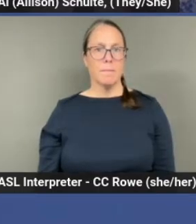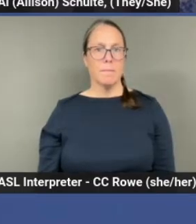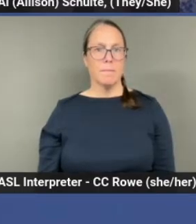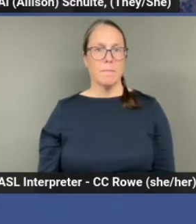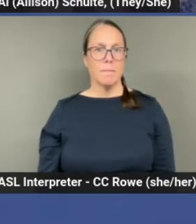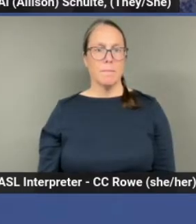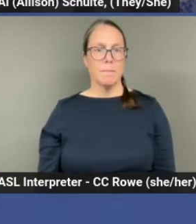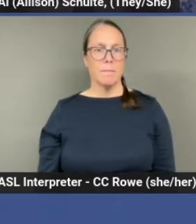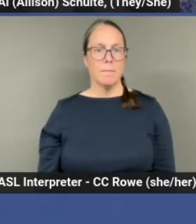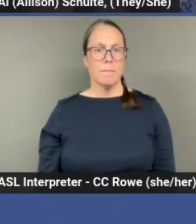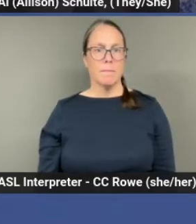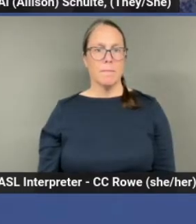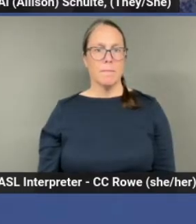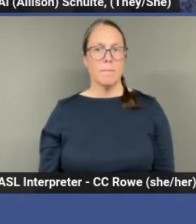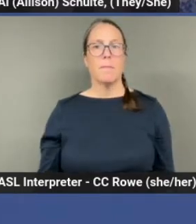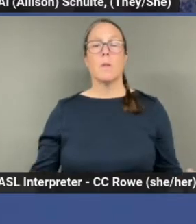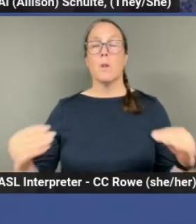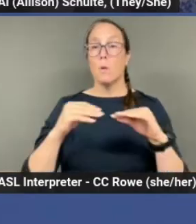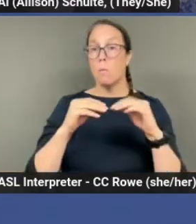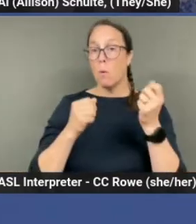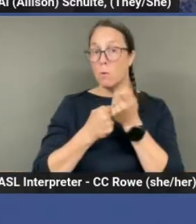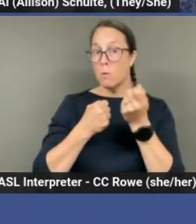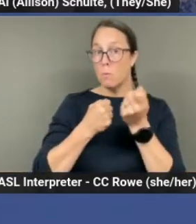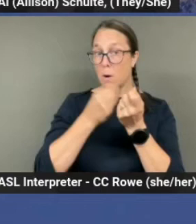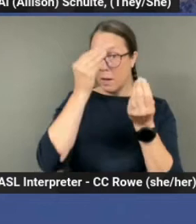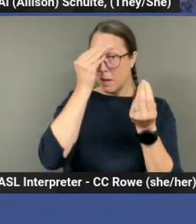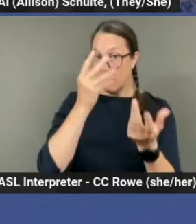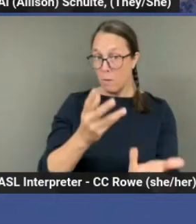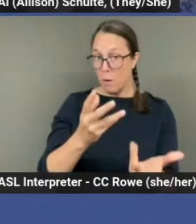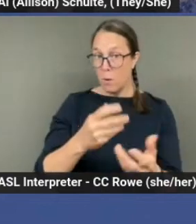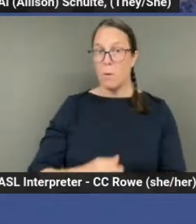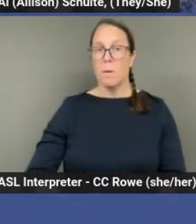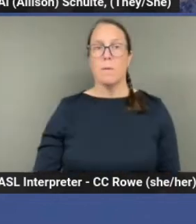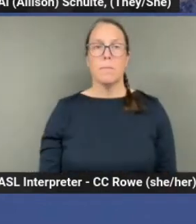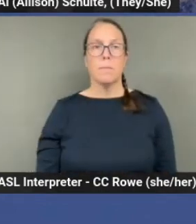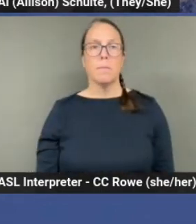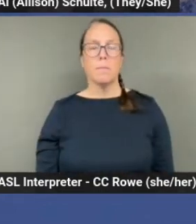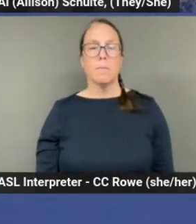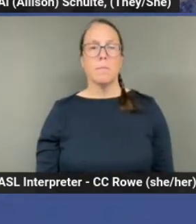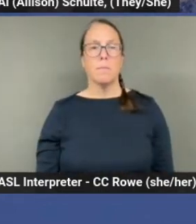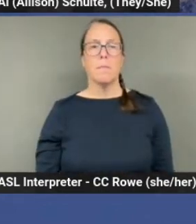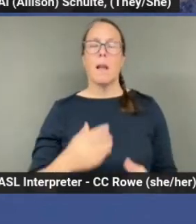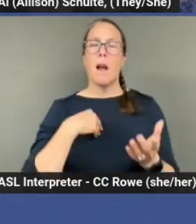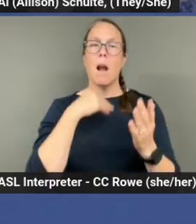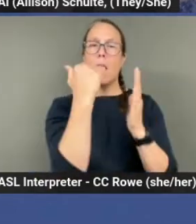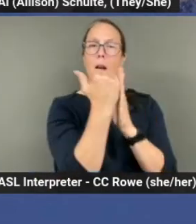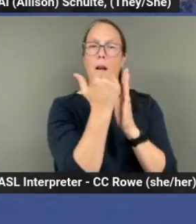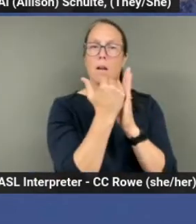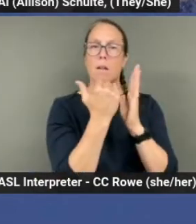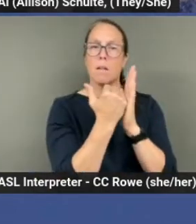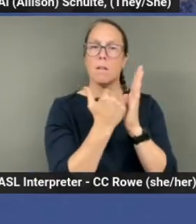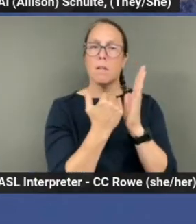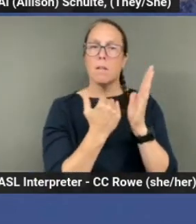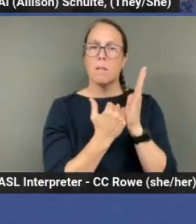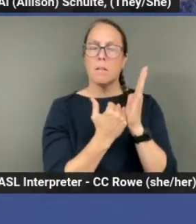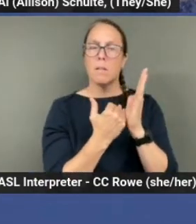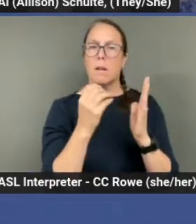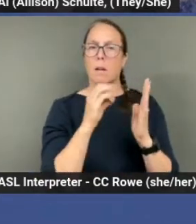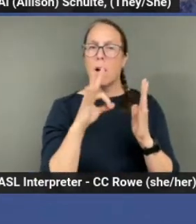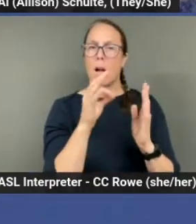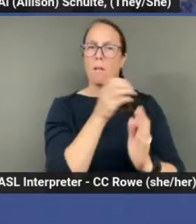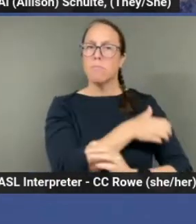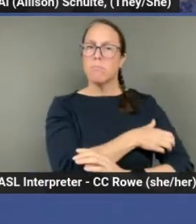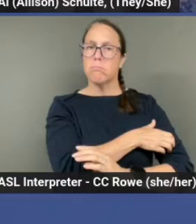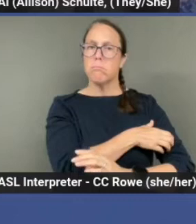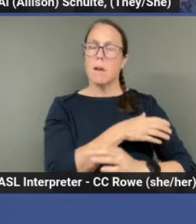and more supporting info. And then I made a list of, um, impactful